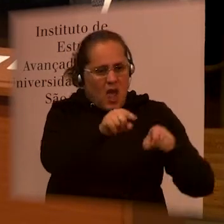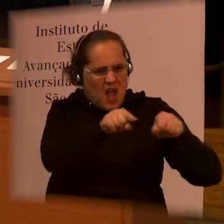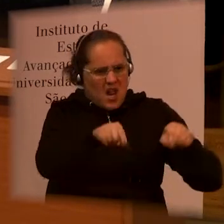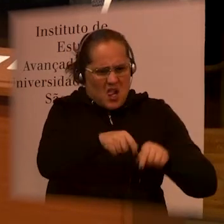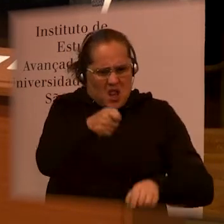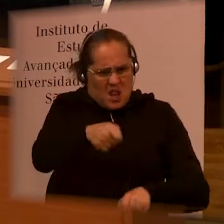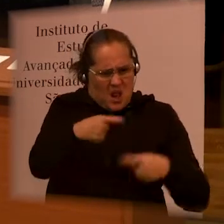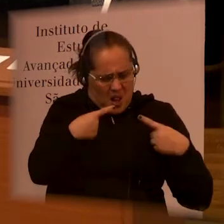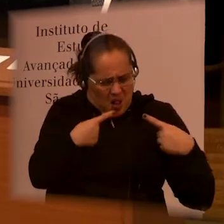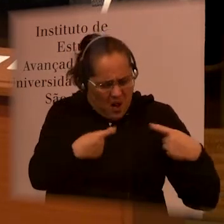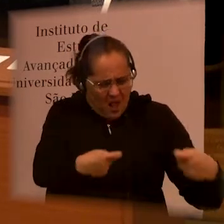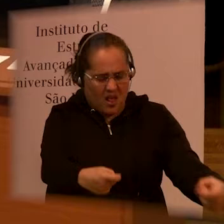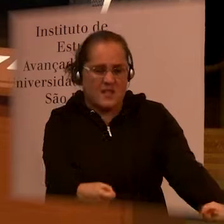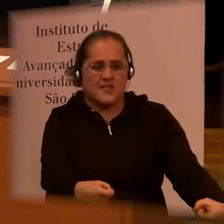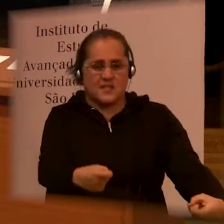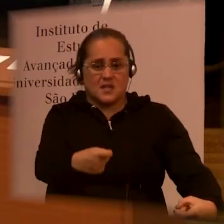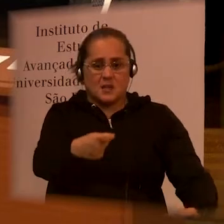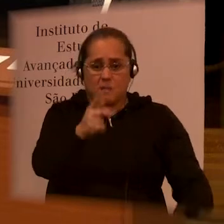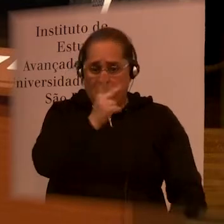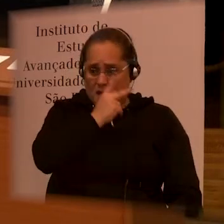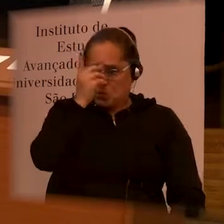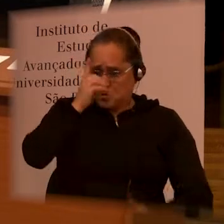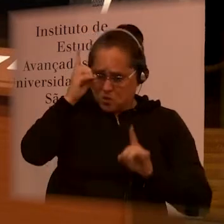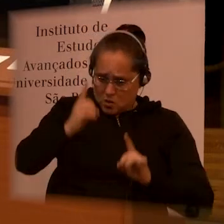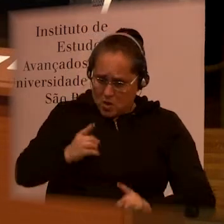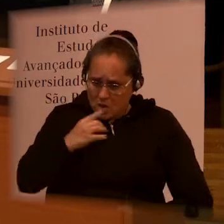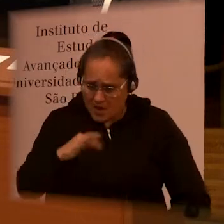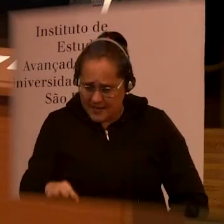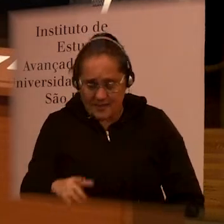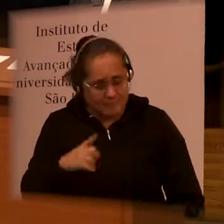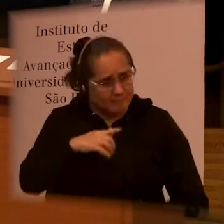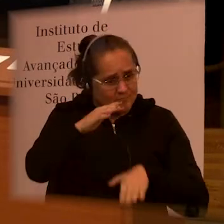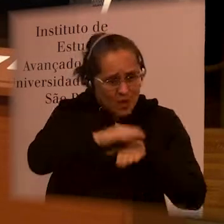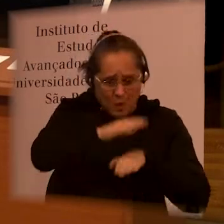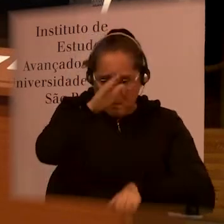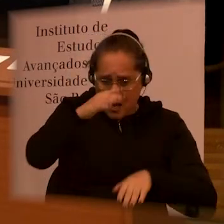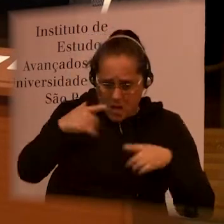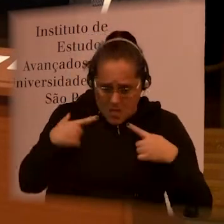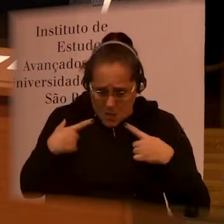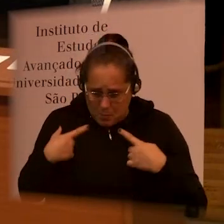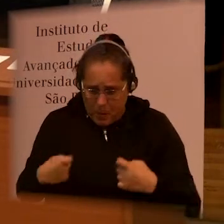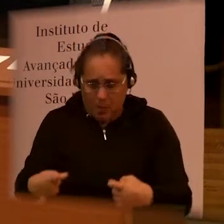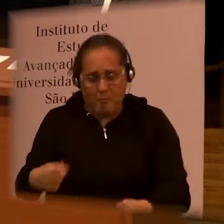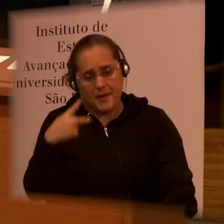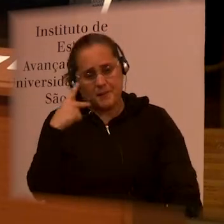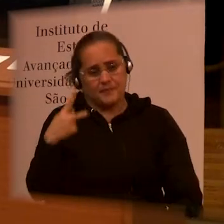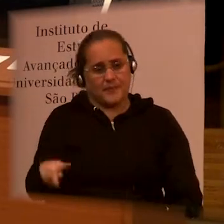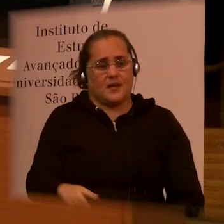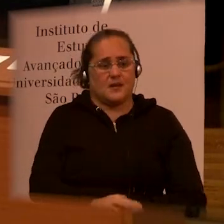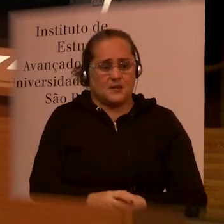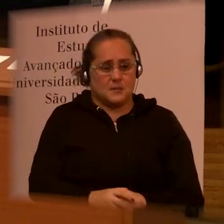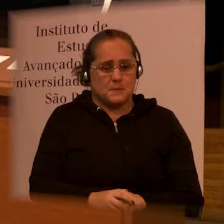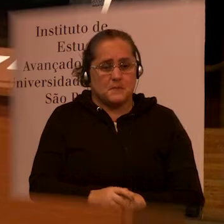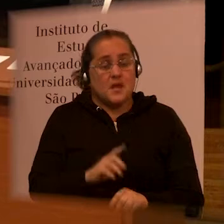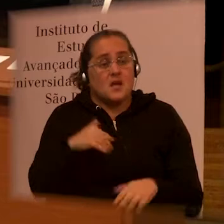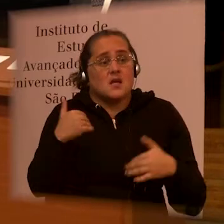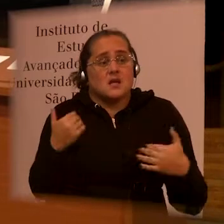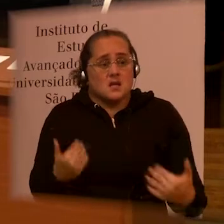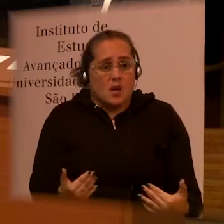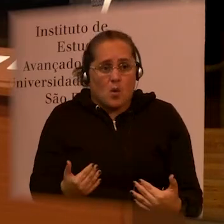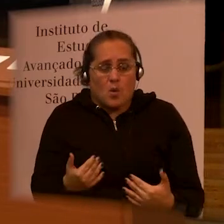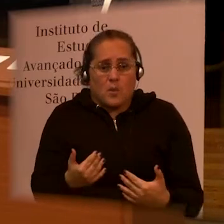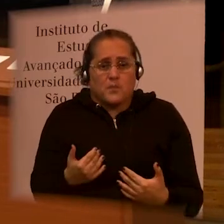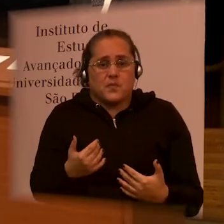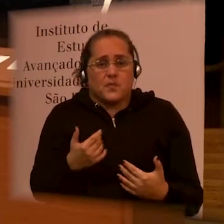have even more violence perpetrated against them. So the reason why this violence took place was a lot